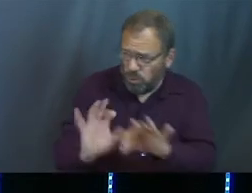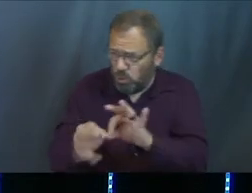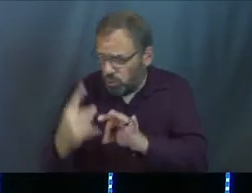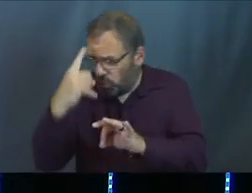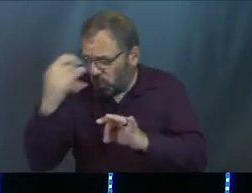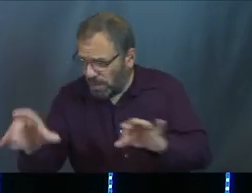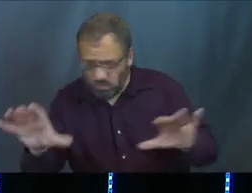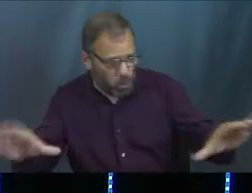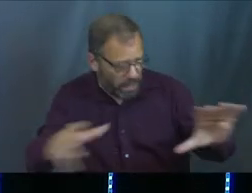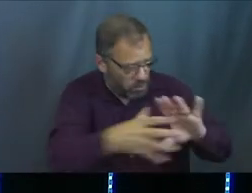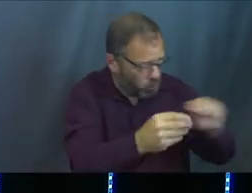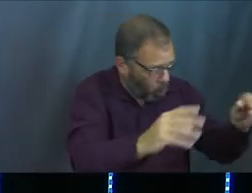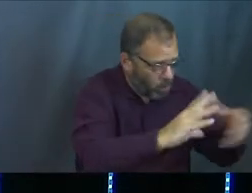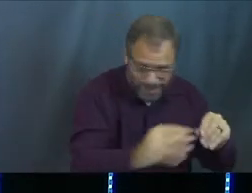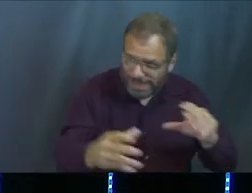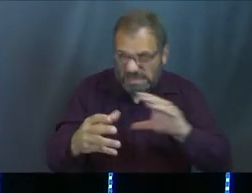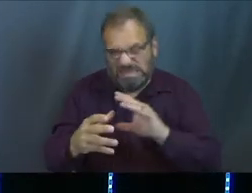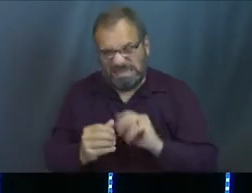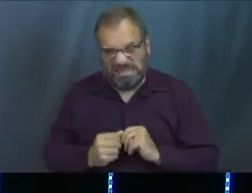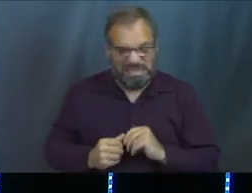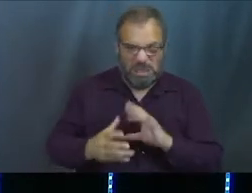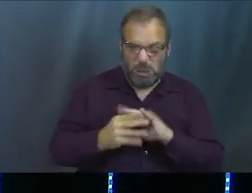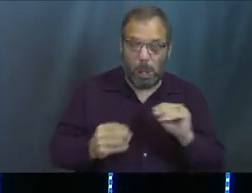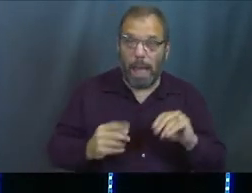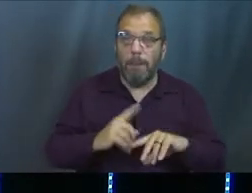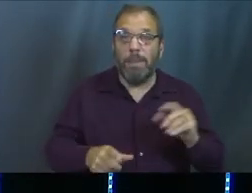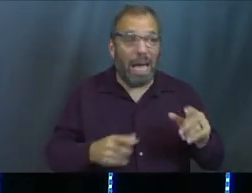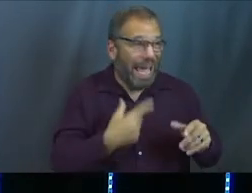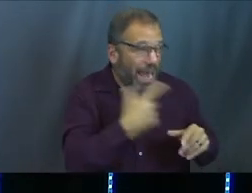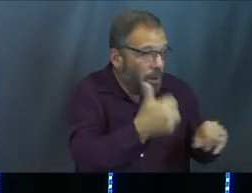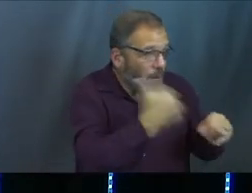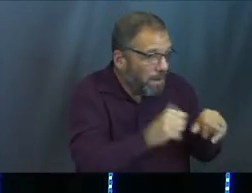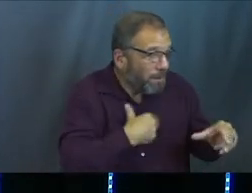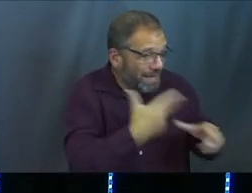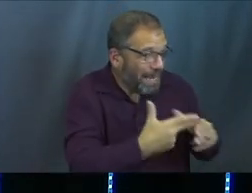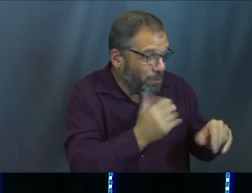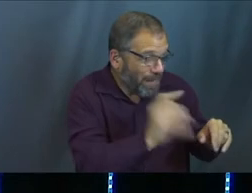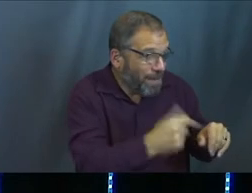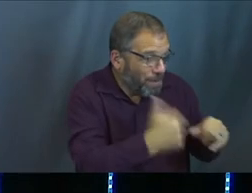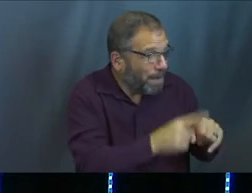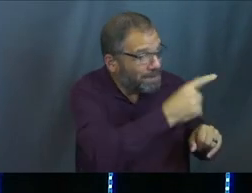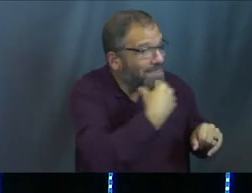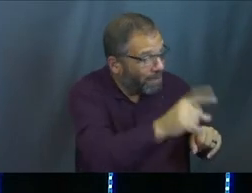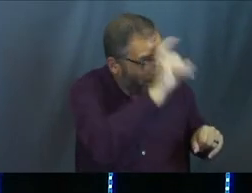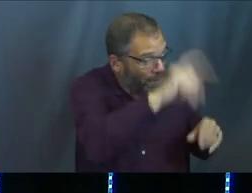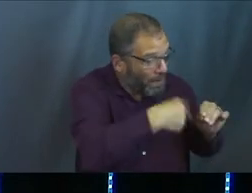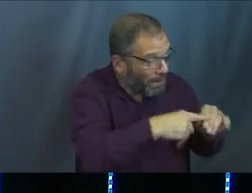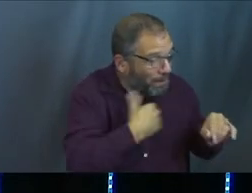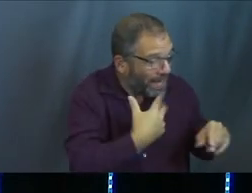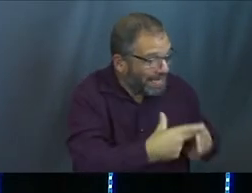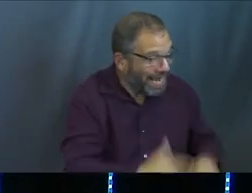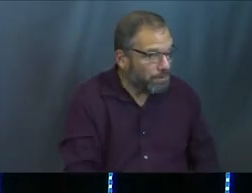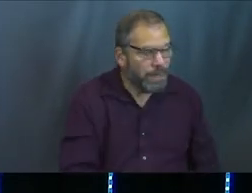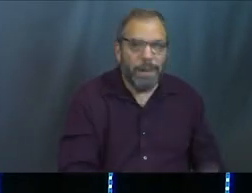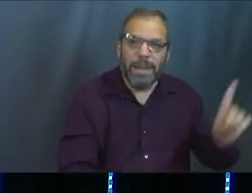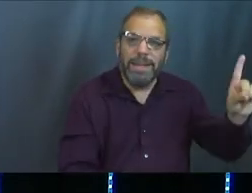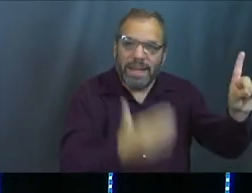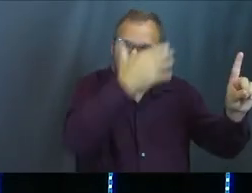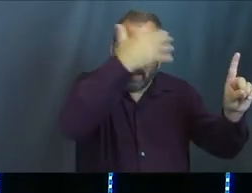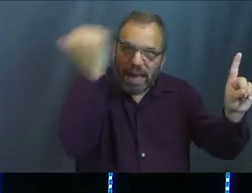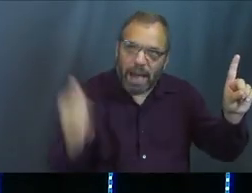cupbearer and with the baker, but he's forgotten. Like, it's all bad, right? It's what it seems like when you just read through it.